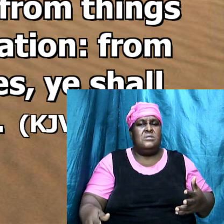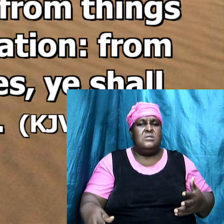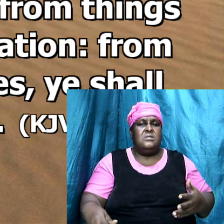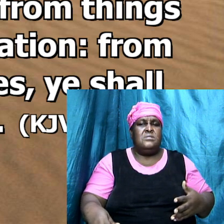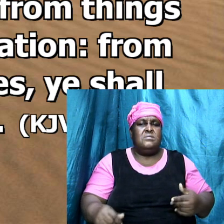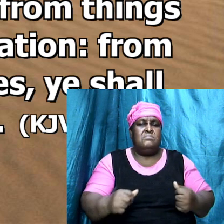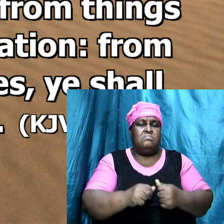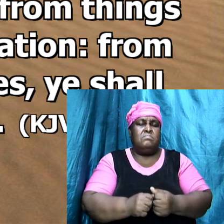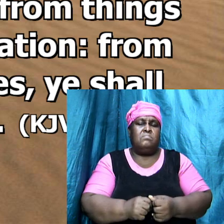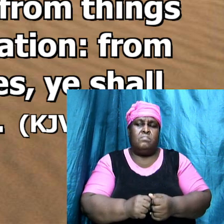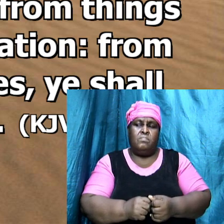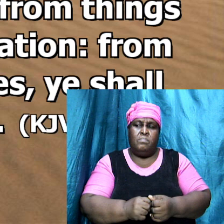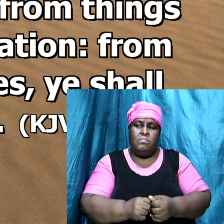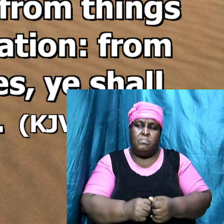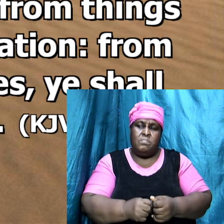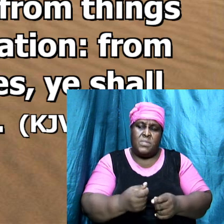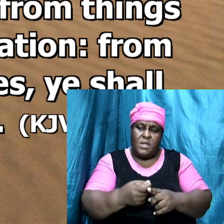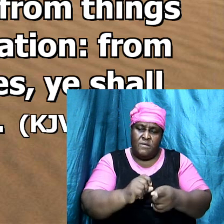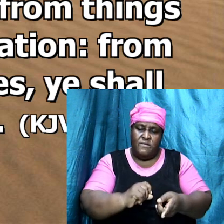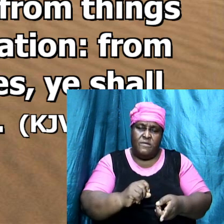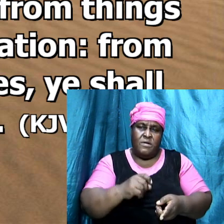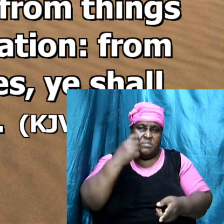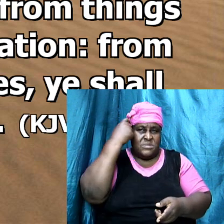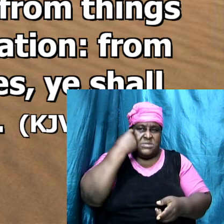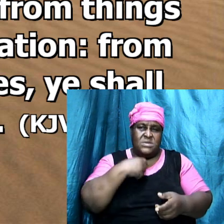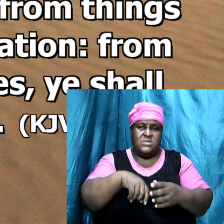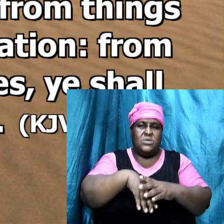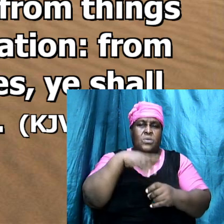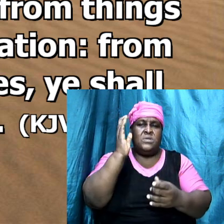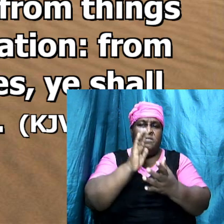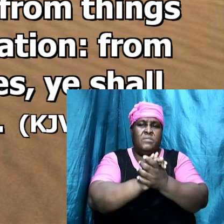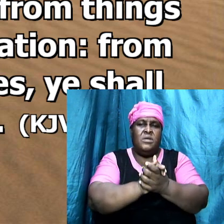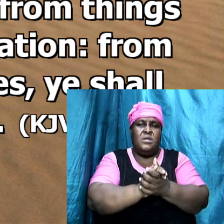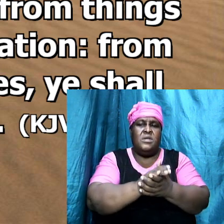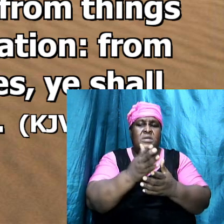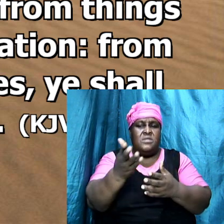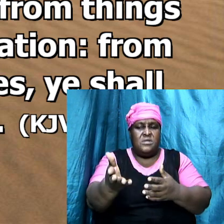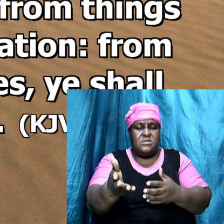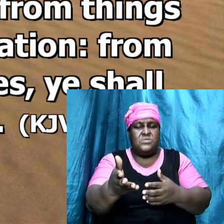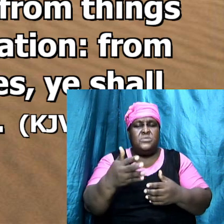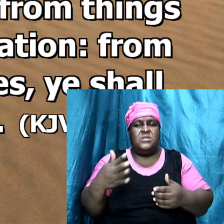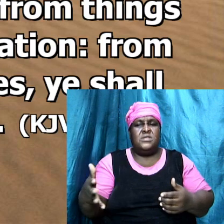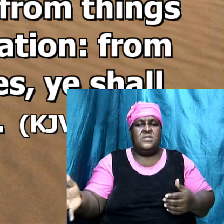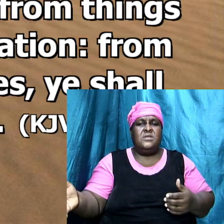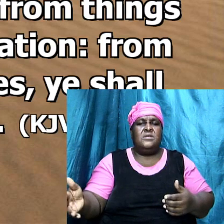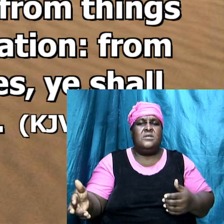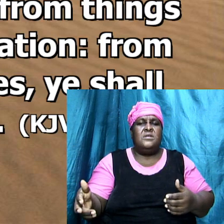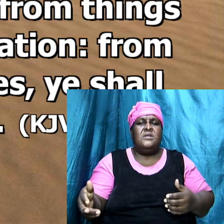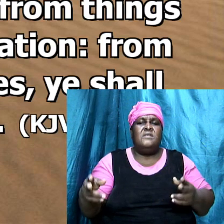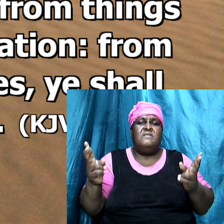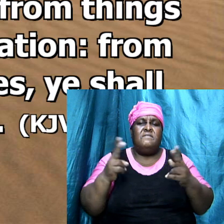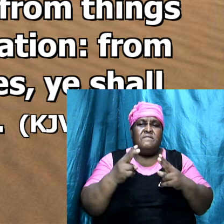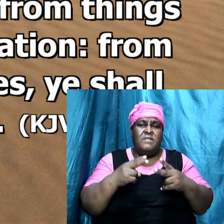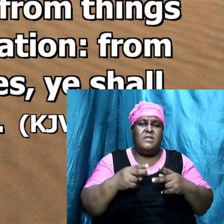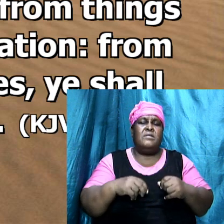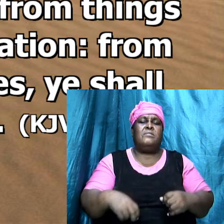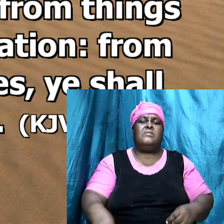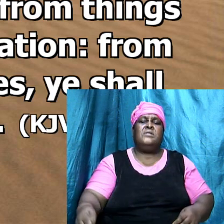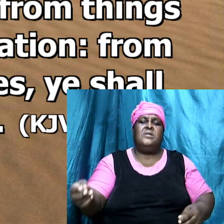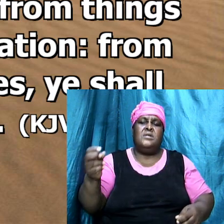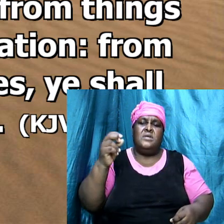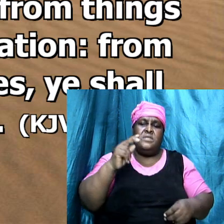idols and from fornication these were the very regulations that the negolation